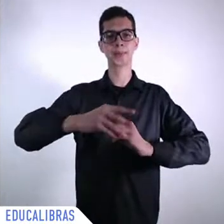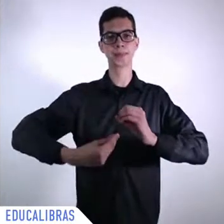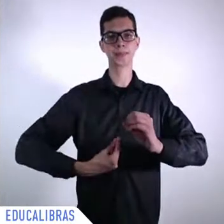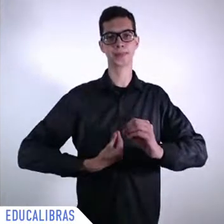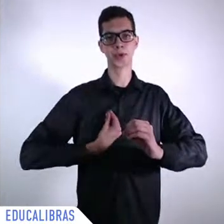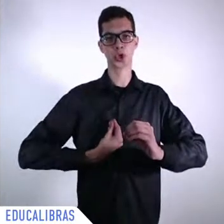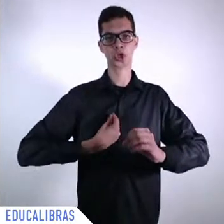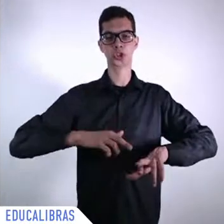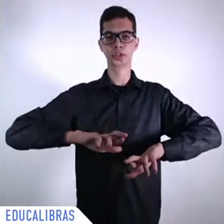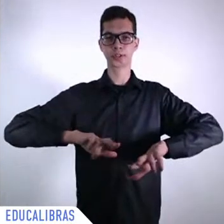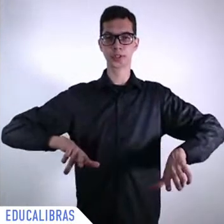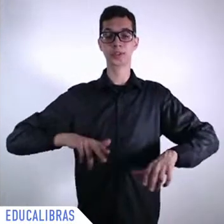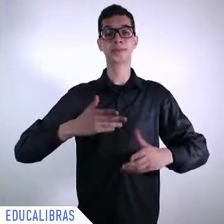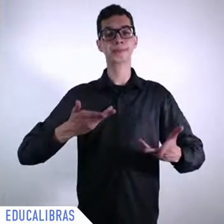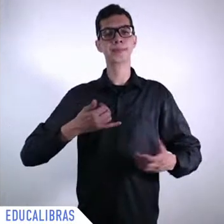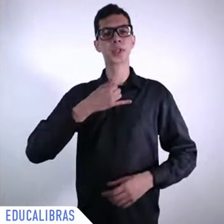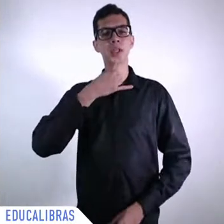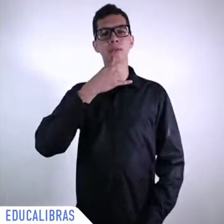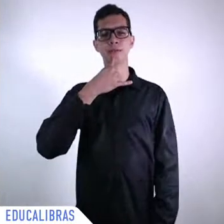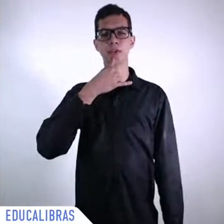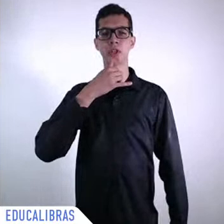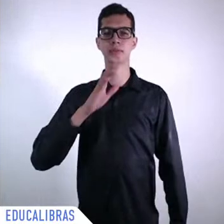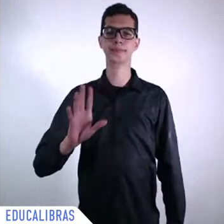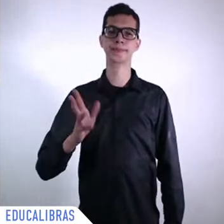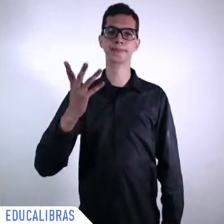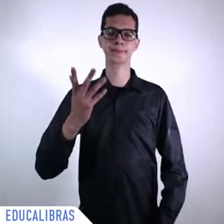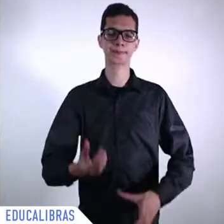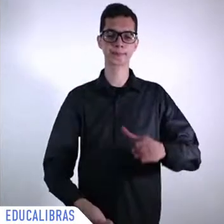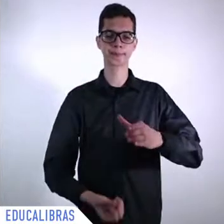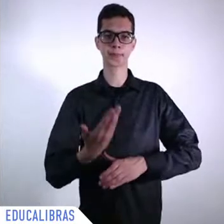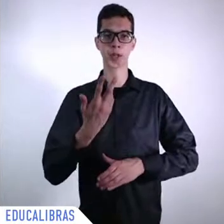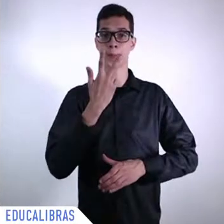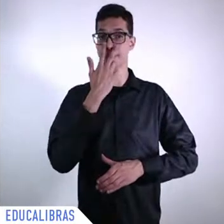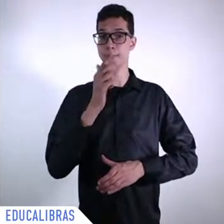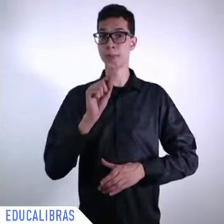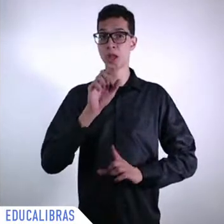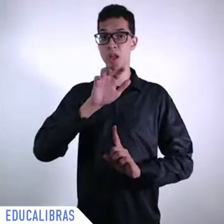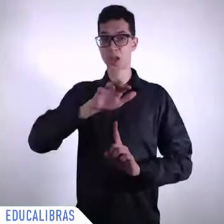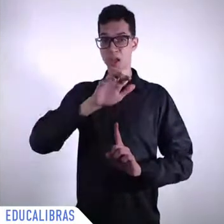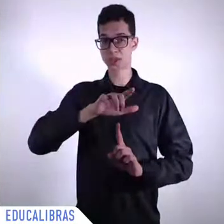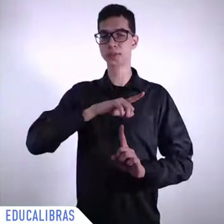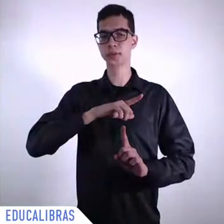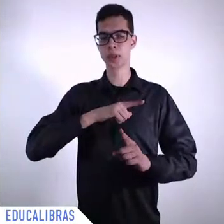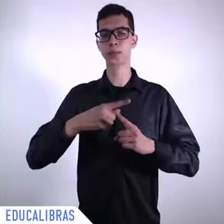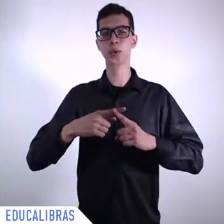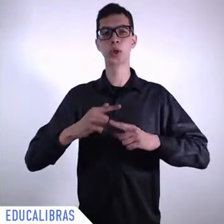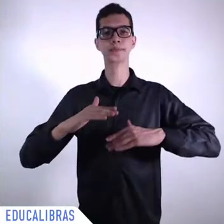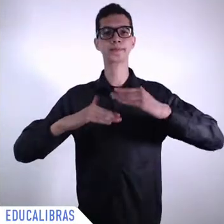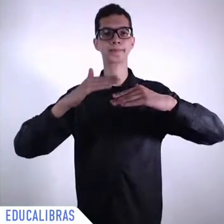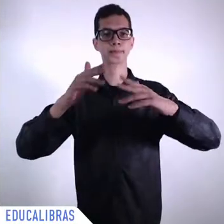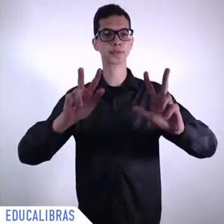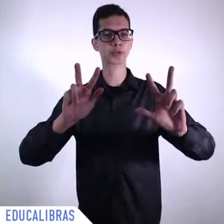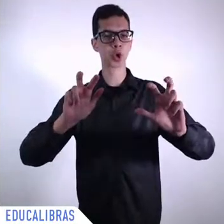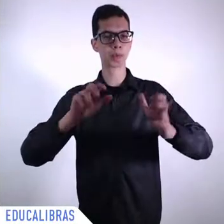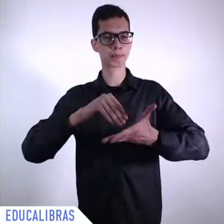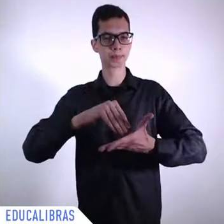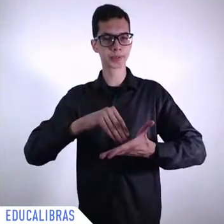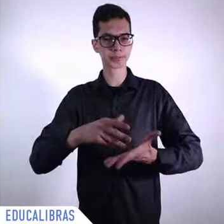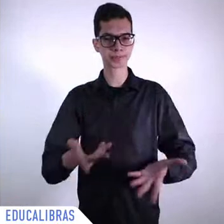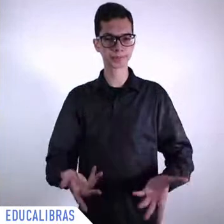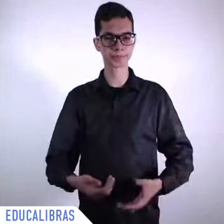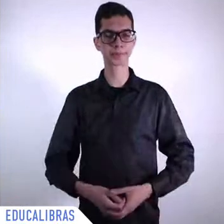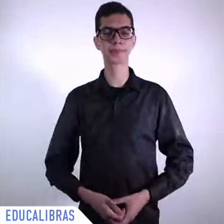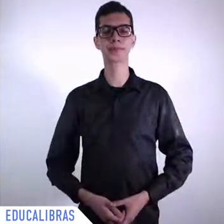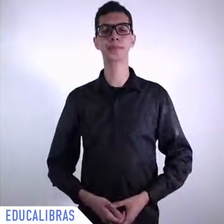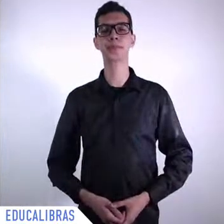pressures pressures of development just of some economic rush for economic